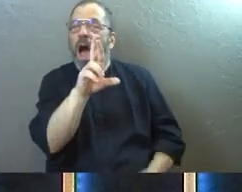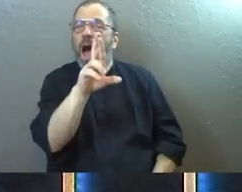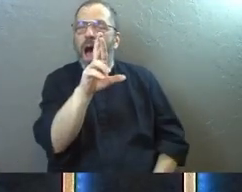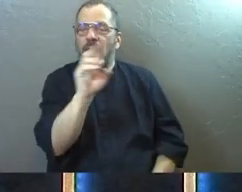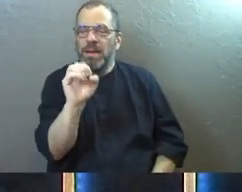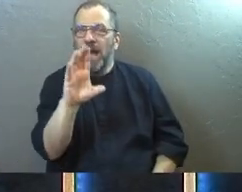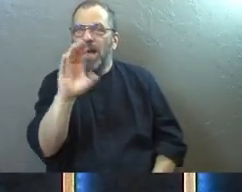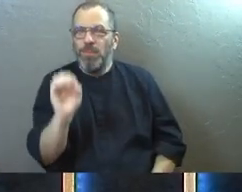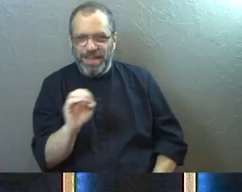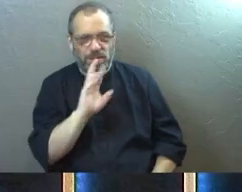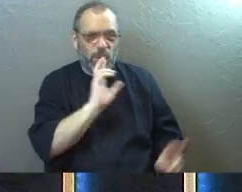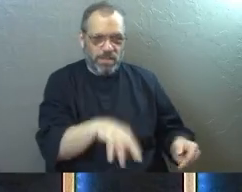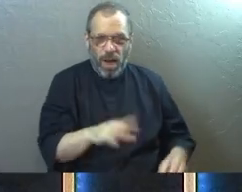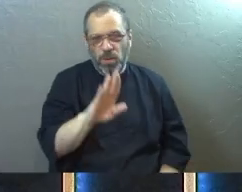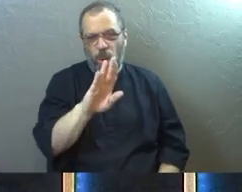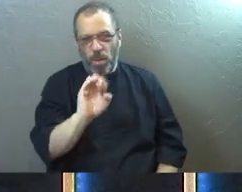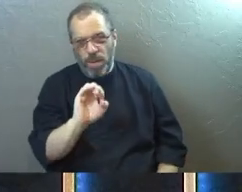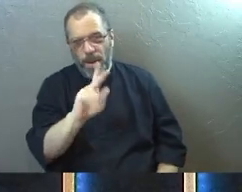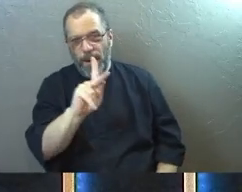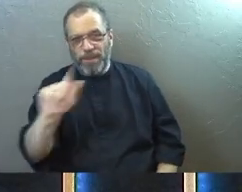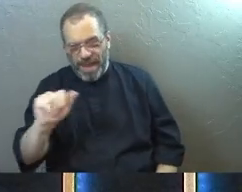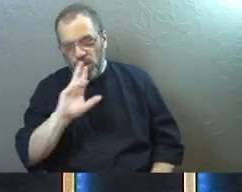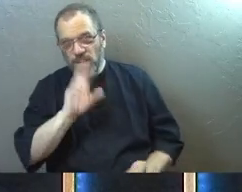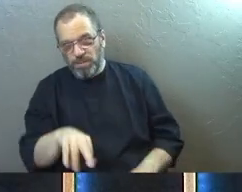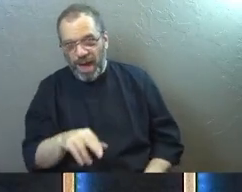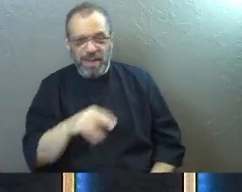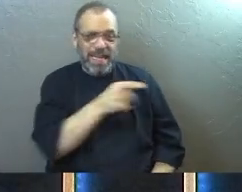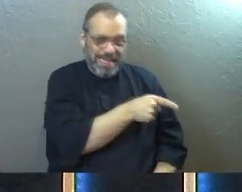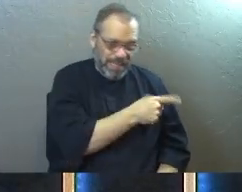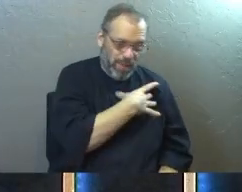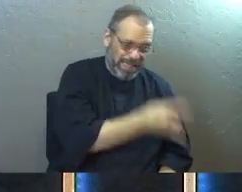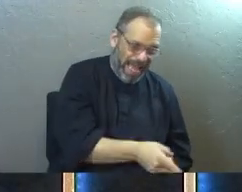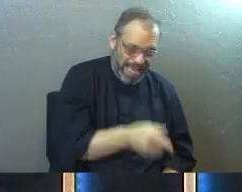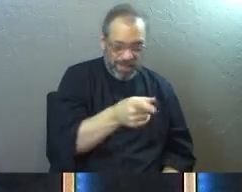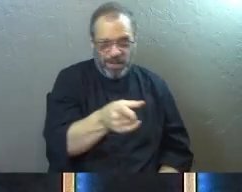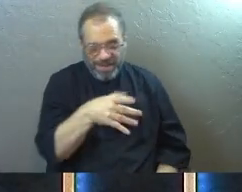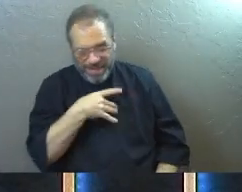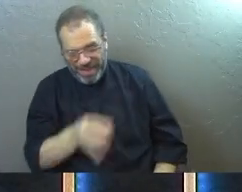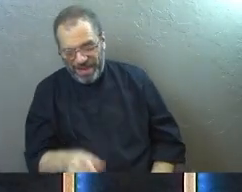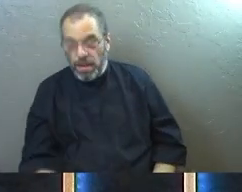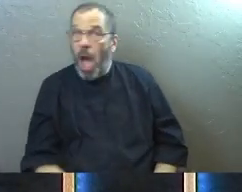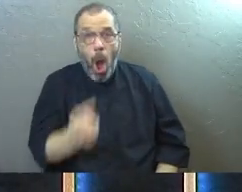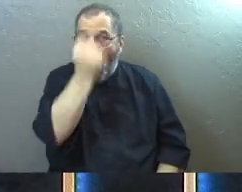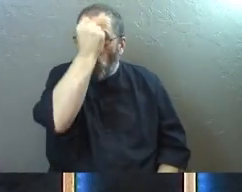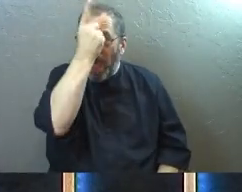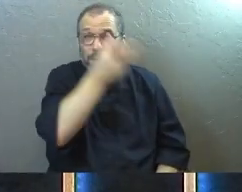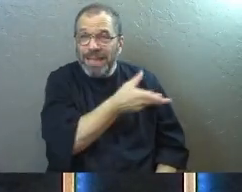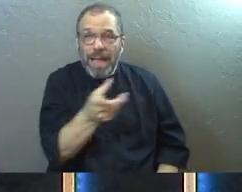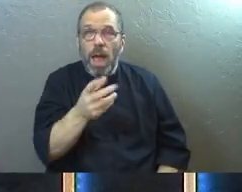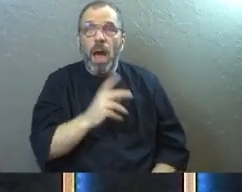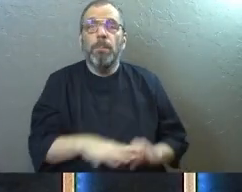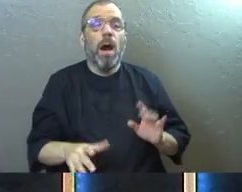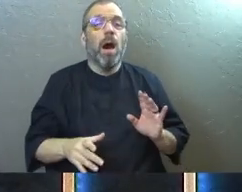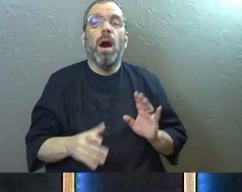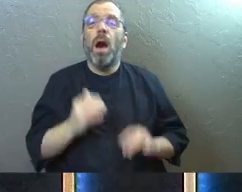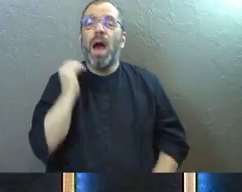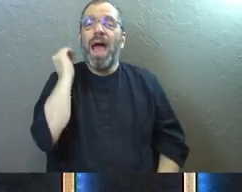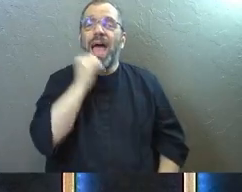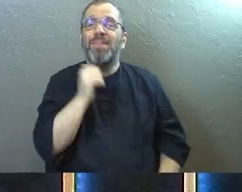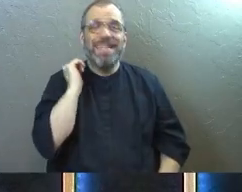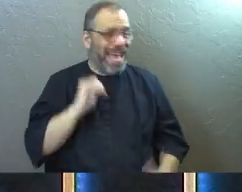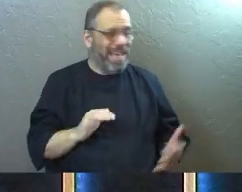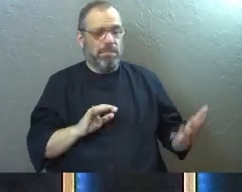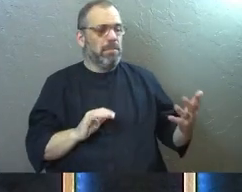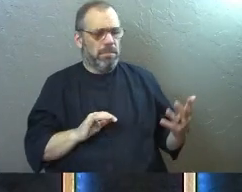is going to respond to this. This is how Beck is going to respond to this. This is what Reese likes. This is what Beck likes. I understand them. But then every single day